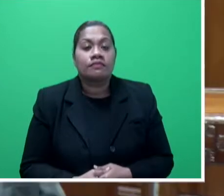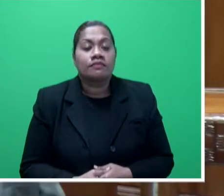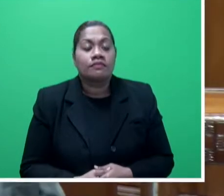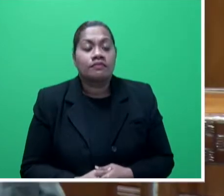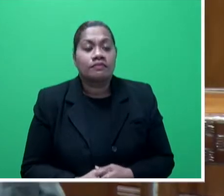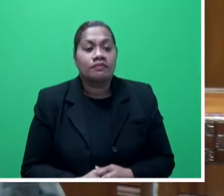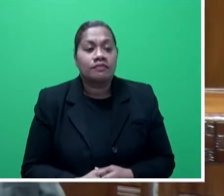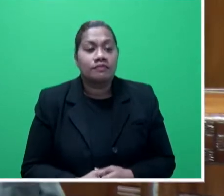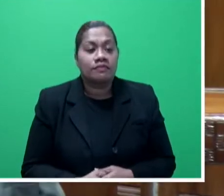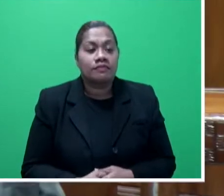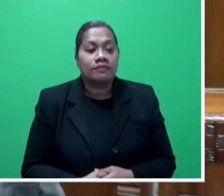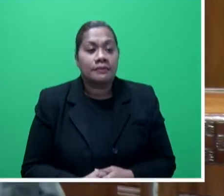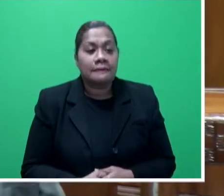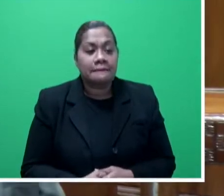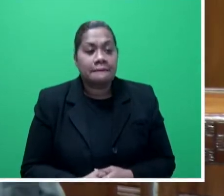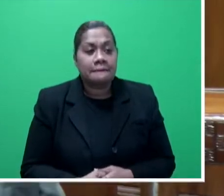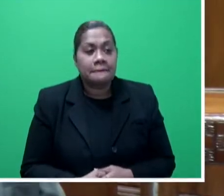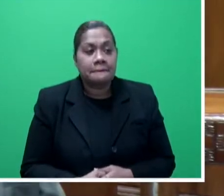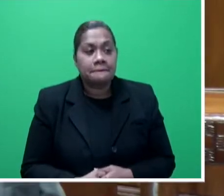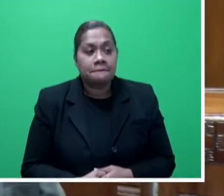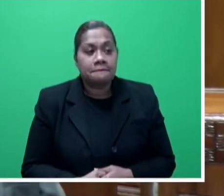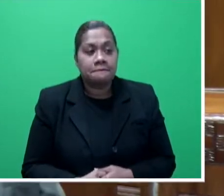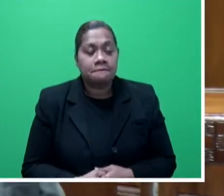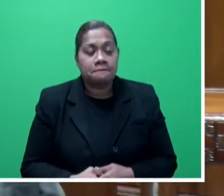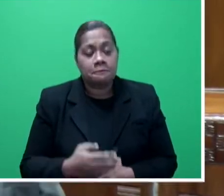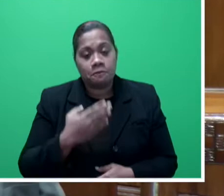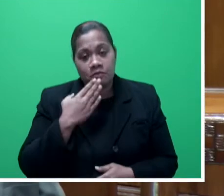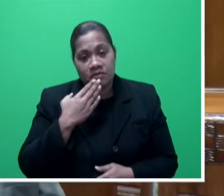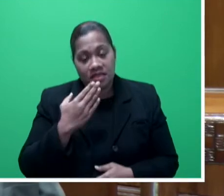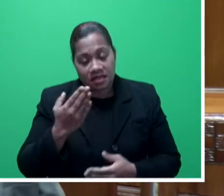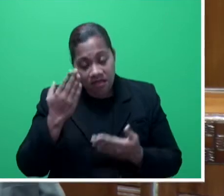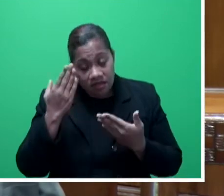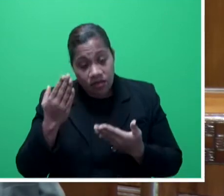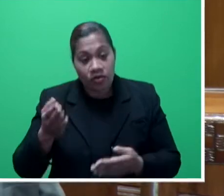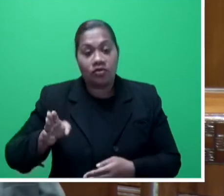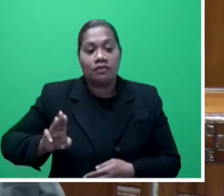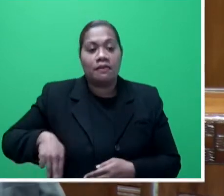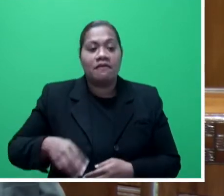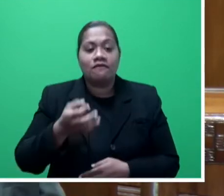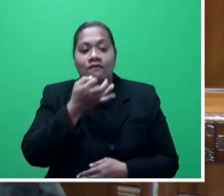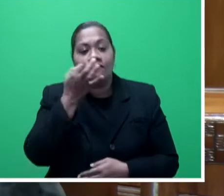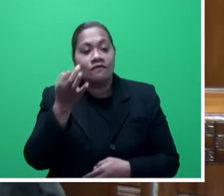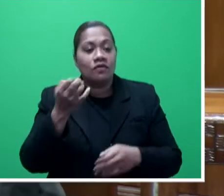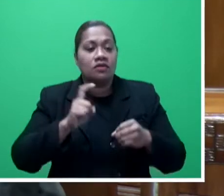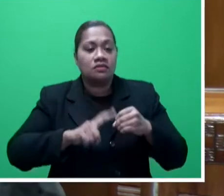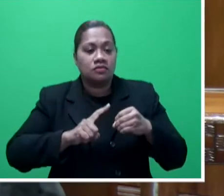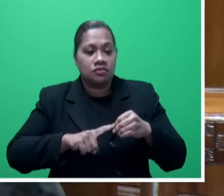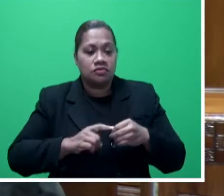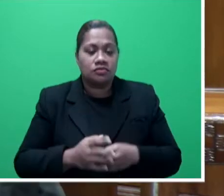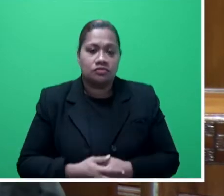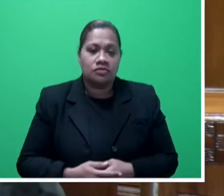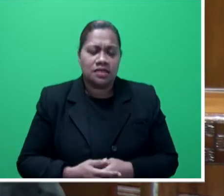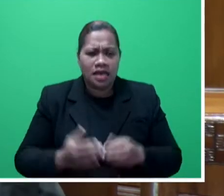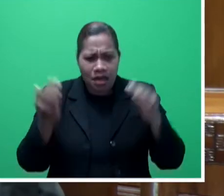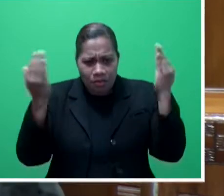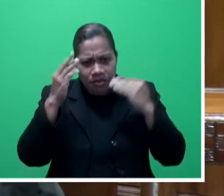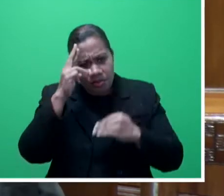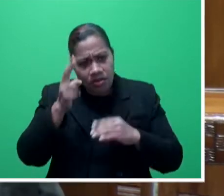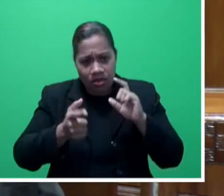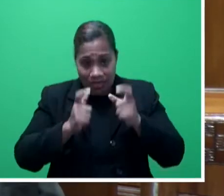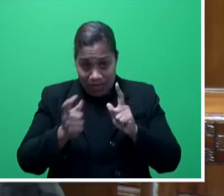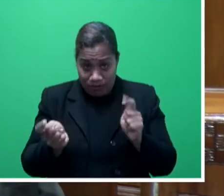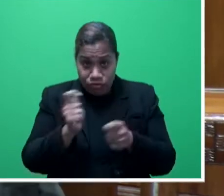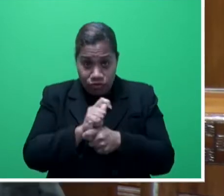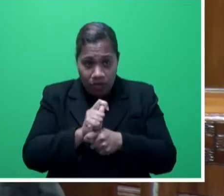Mr. Speaker, I want to thank the honourable member for asking the question. Mr. Speaker says, climate change has and will continue